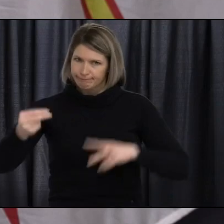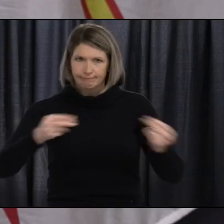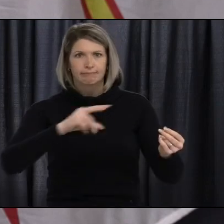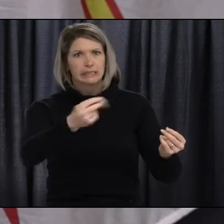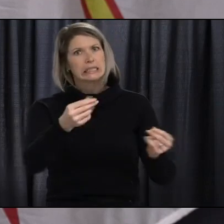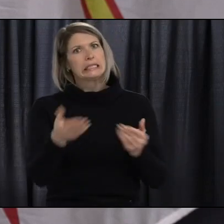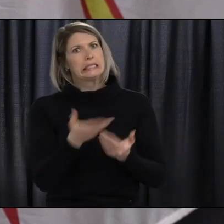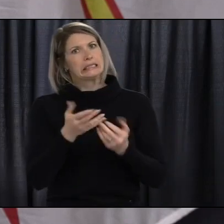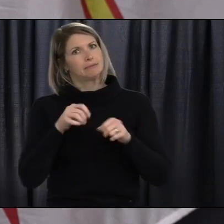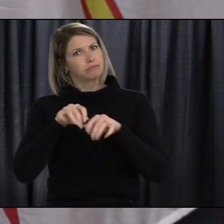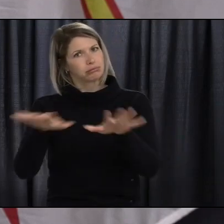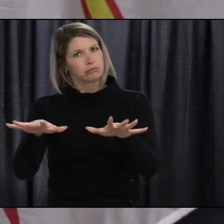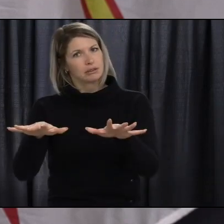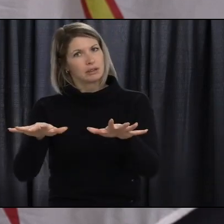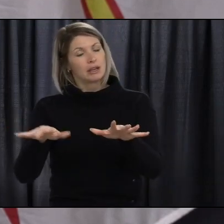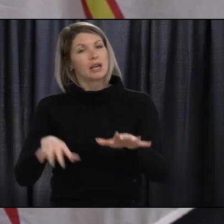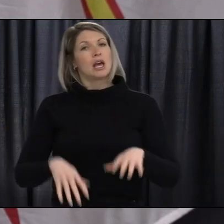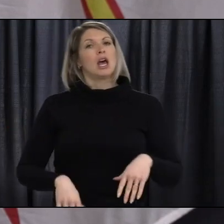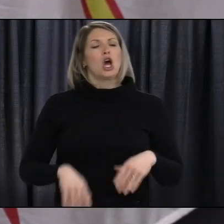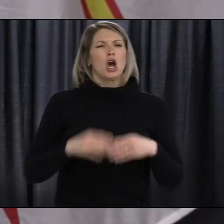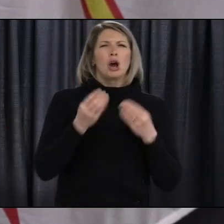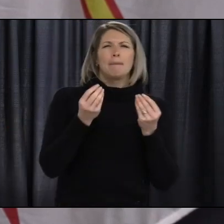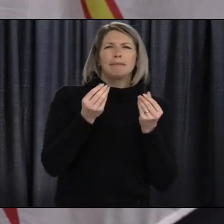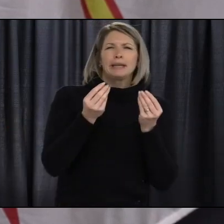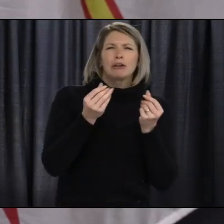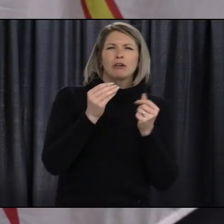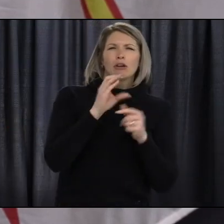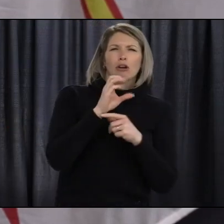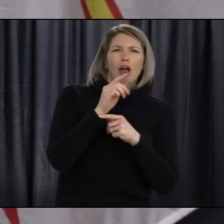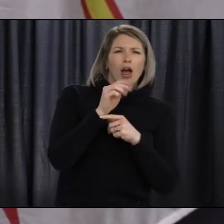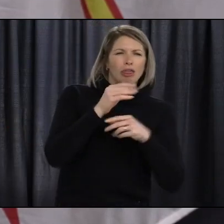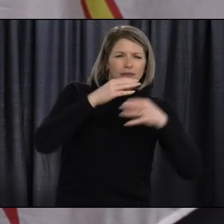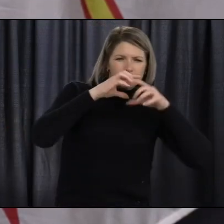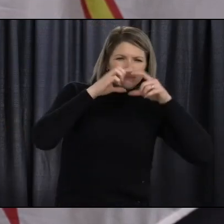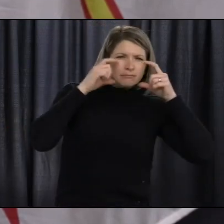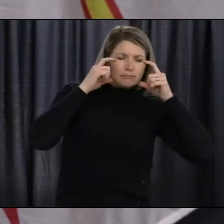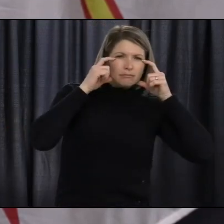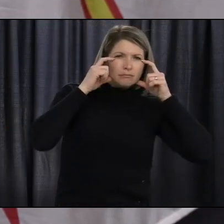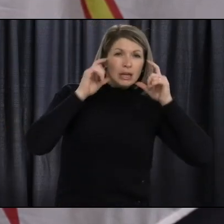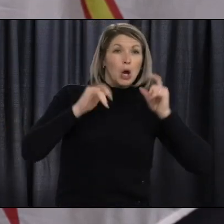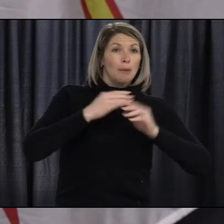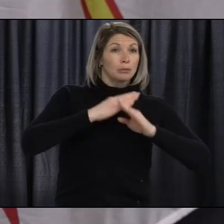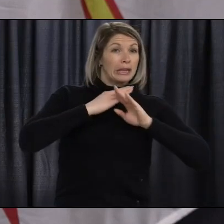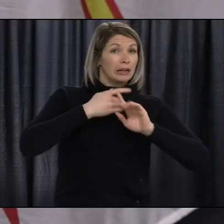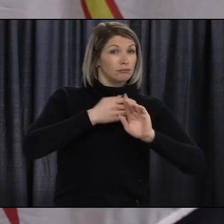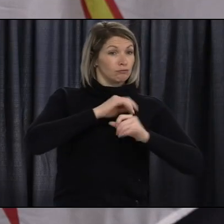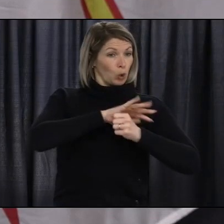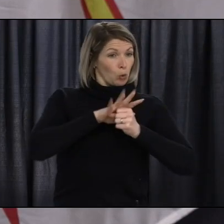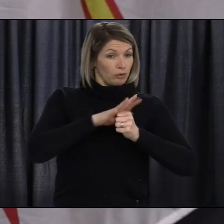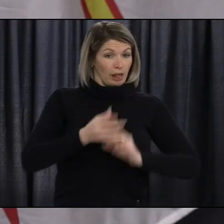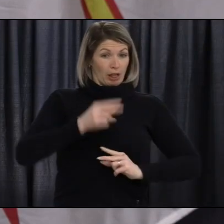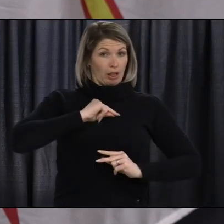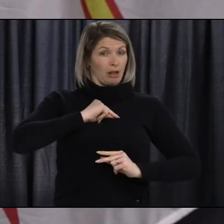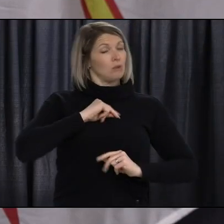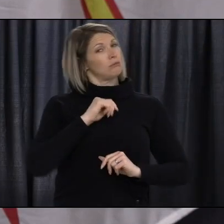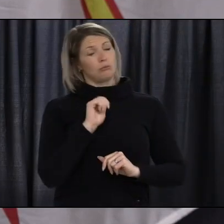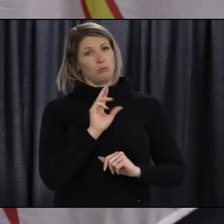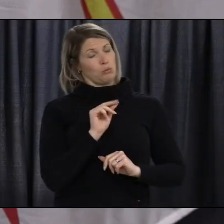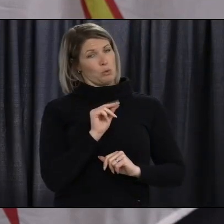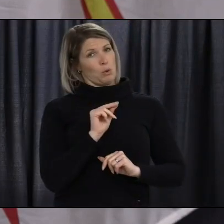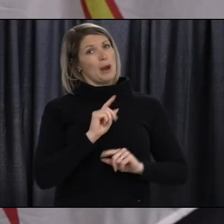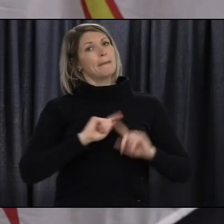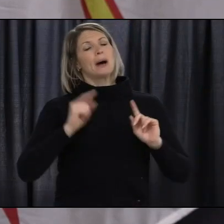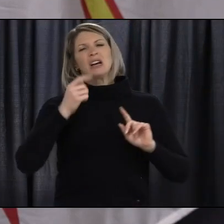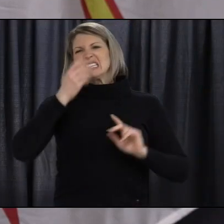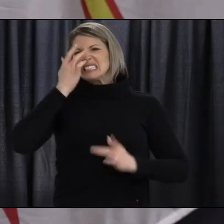cloth mask hasn't been proven to protect the person wearing it, it can be an additional measure to protect others around you by preventing